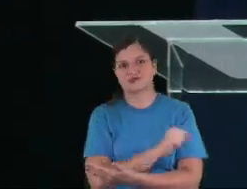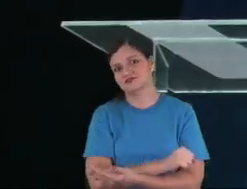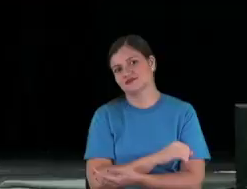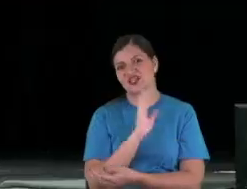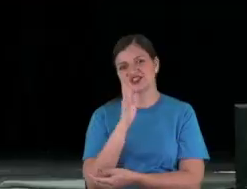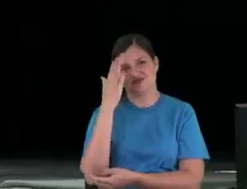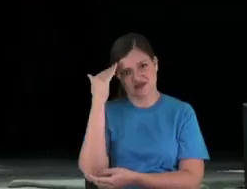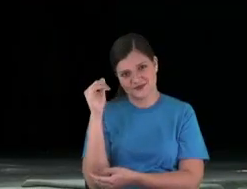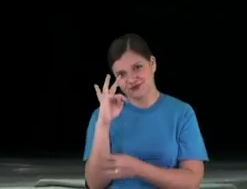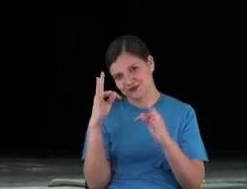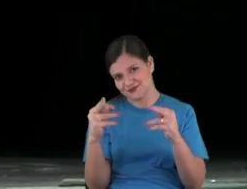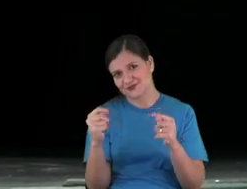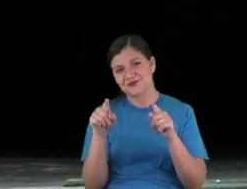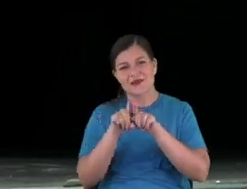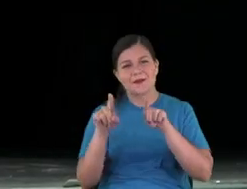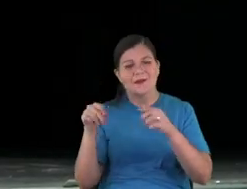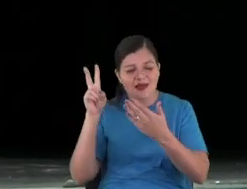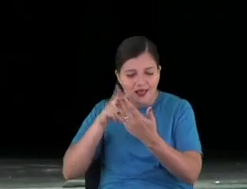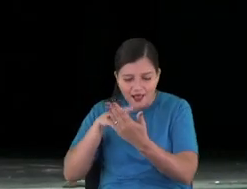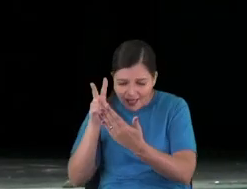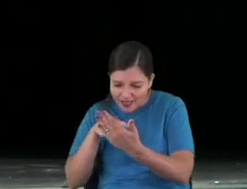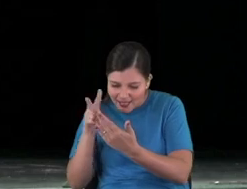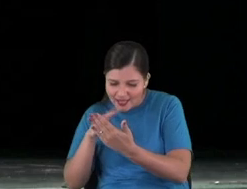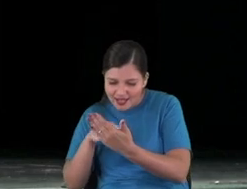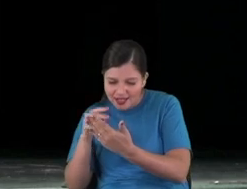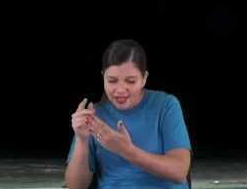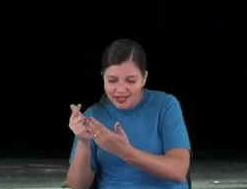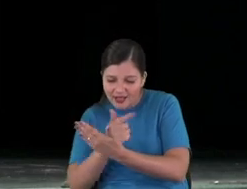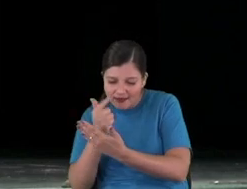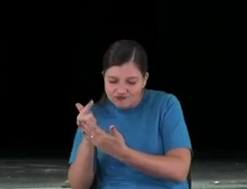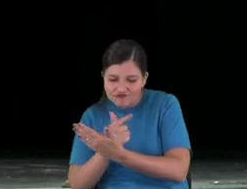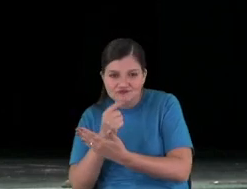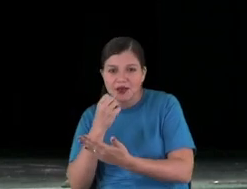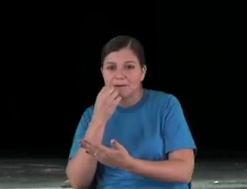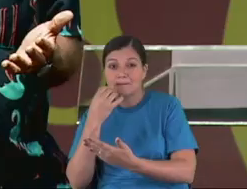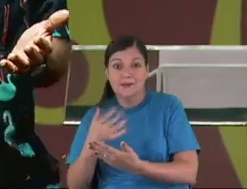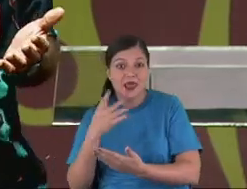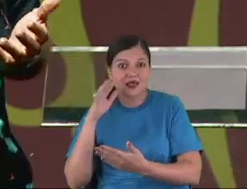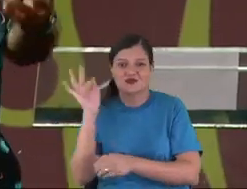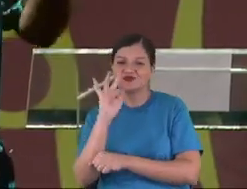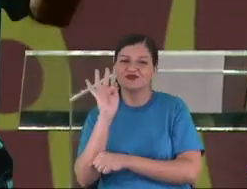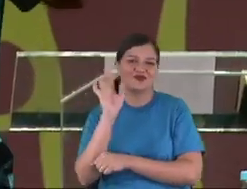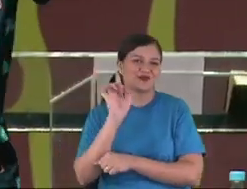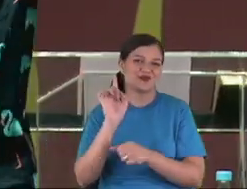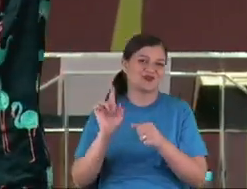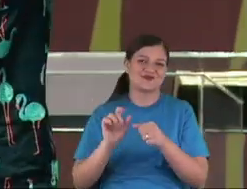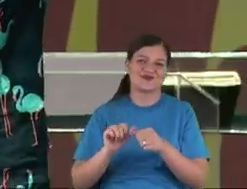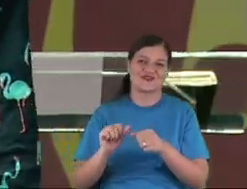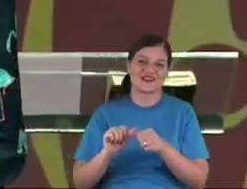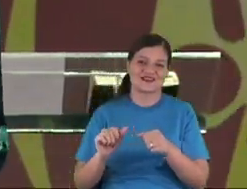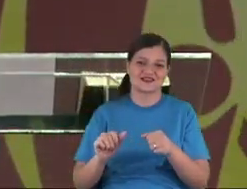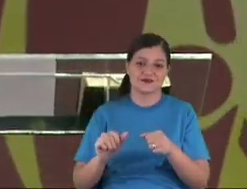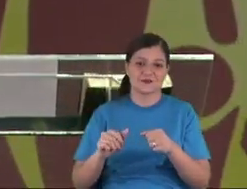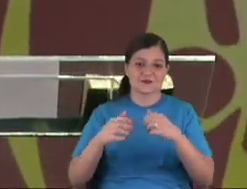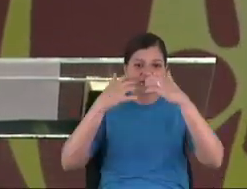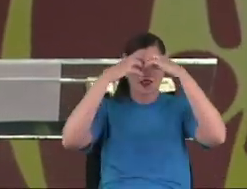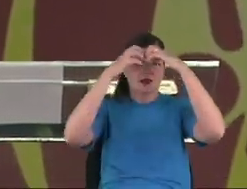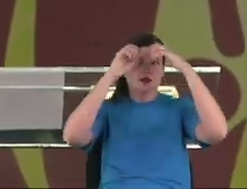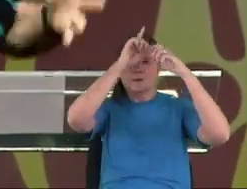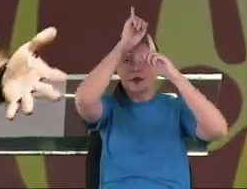it's easier. But really, you make day life so much better because the imagination